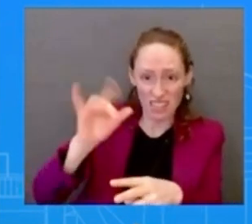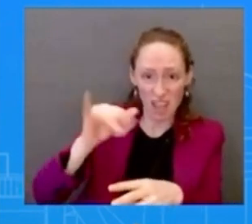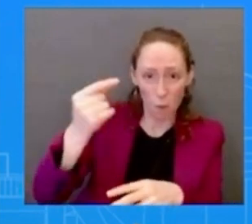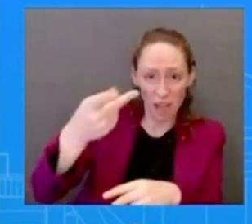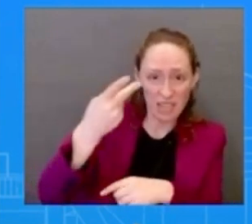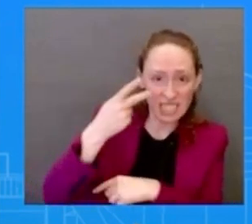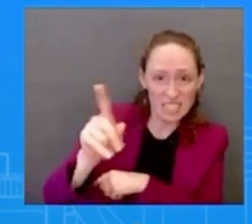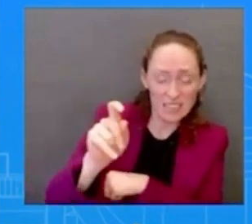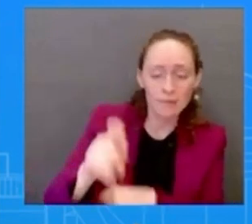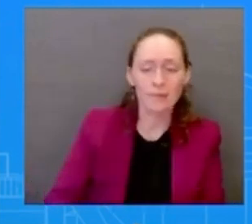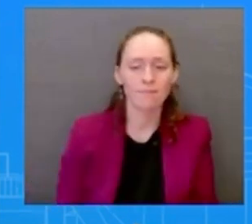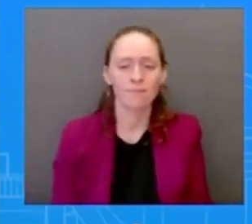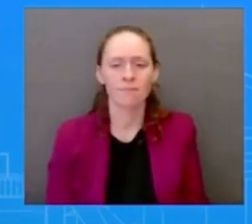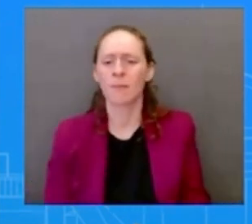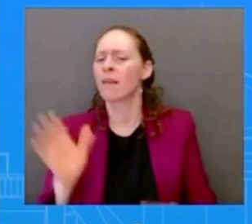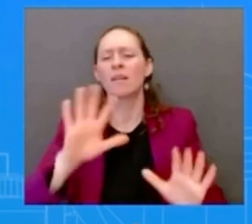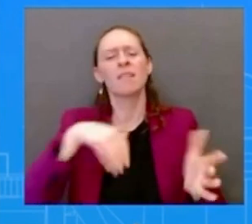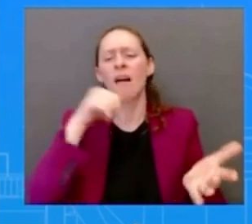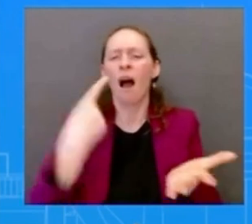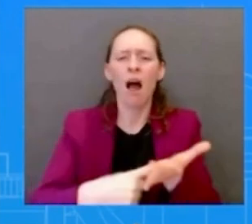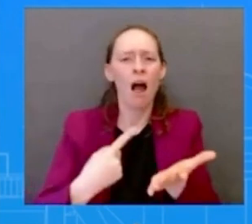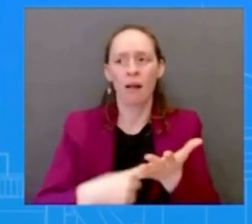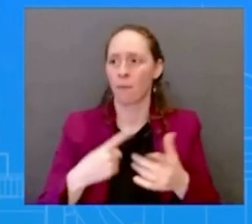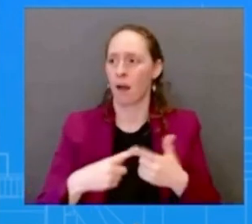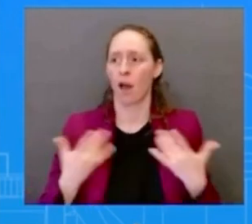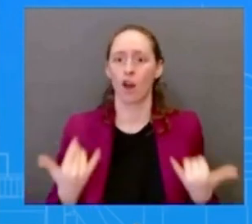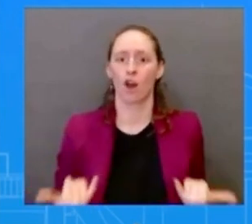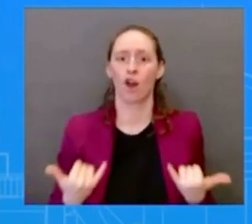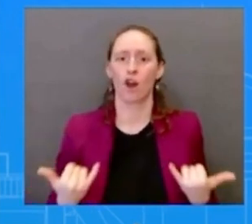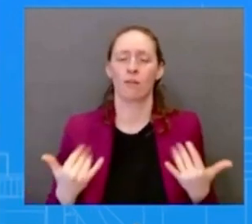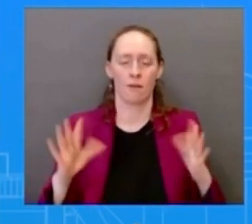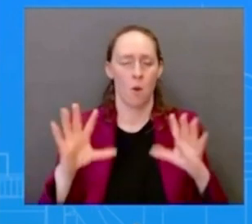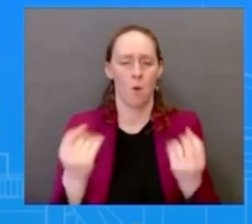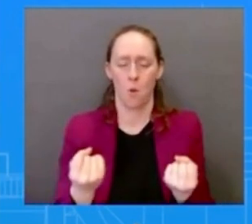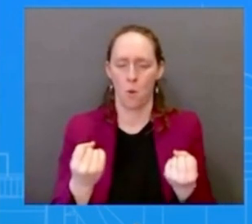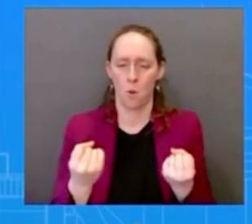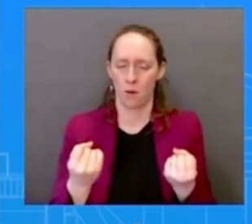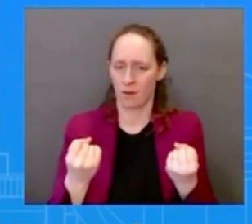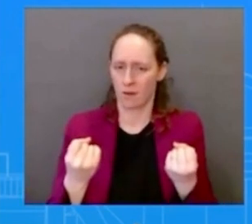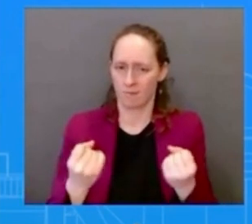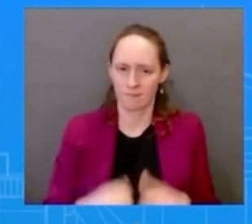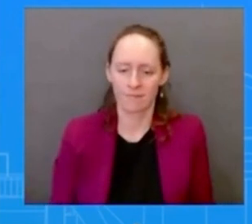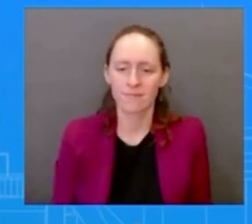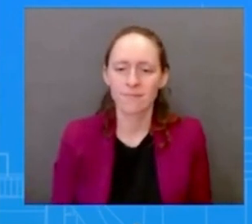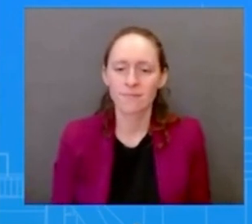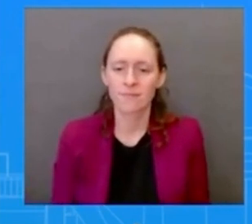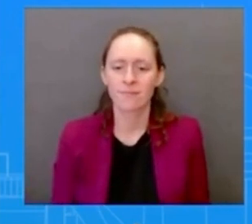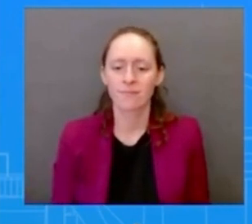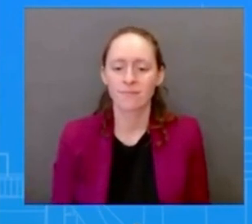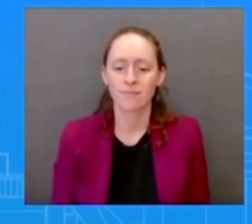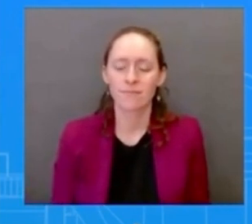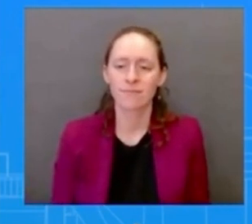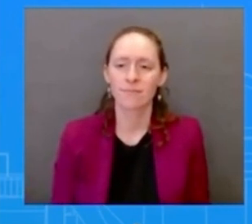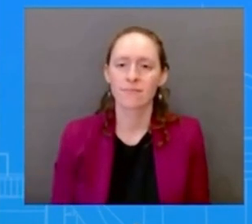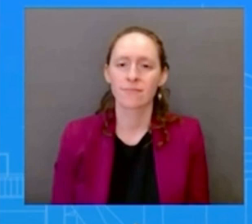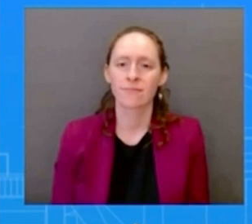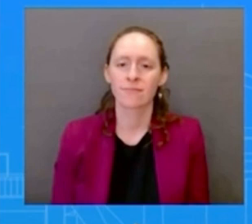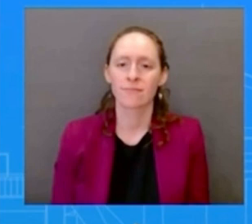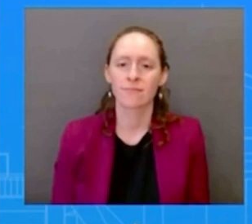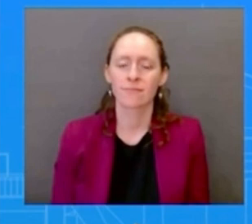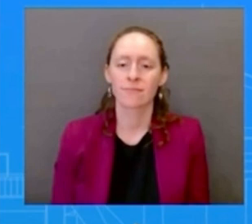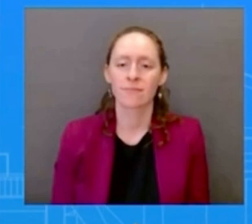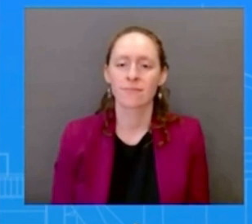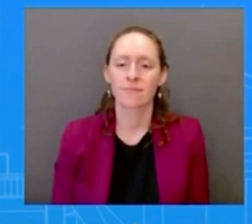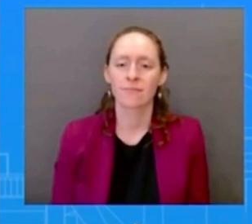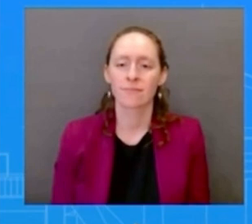they're currently looking at or what we're going what they're going to be announcing and then just on a different topic in terms of the video that you guys released of